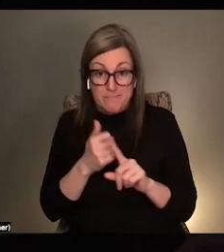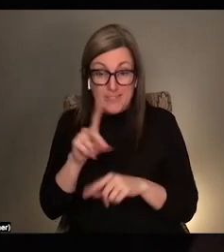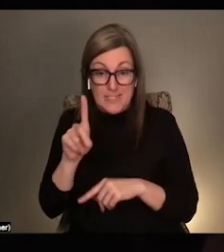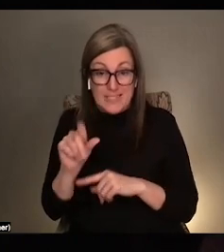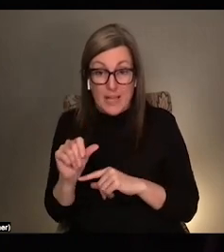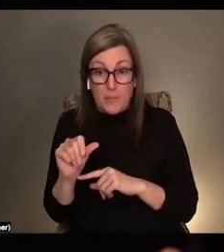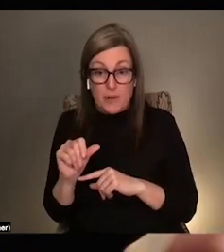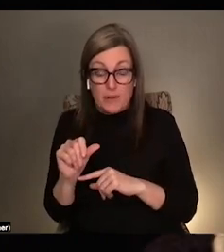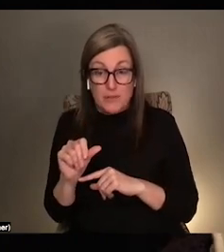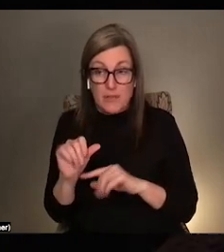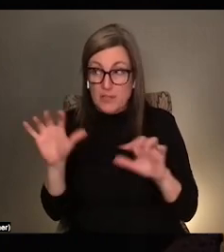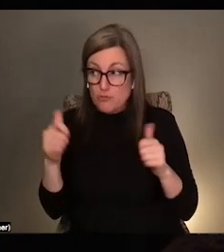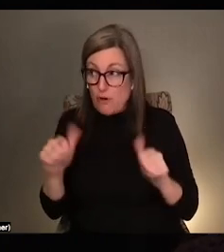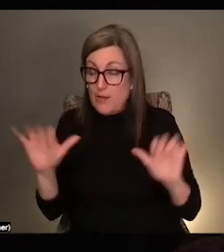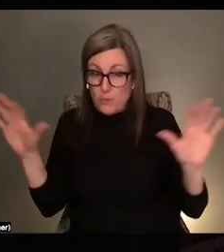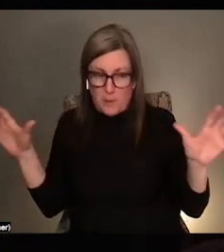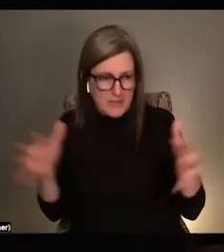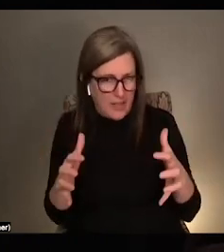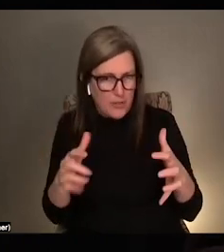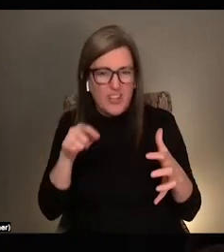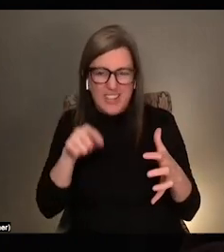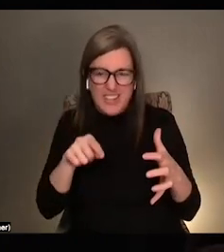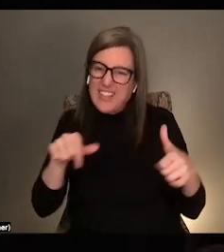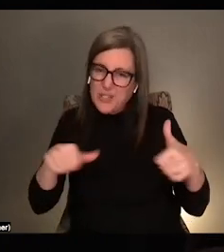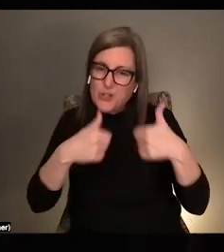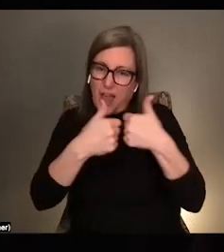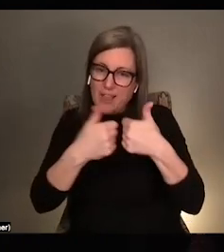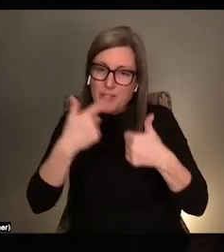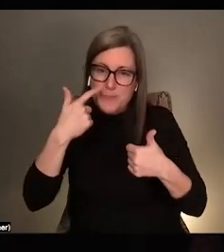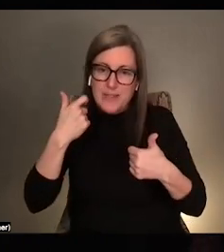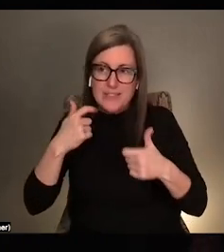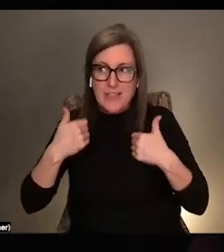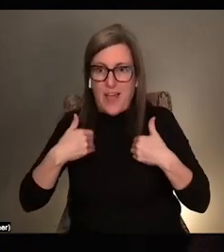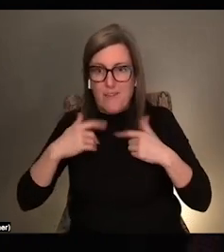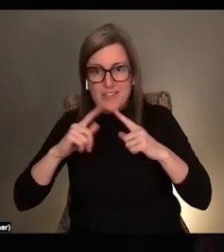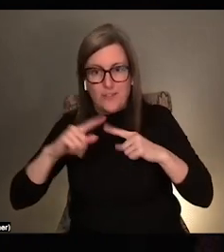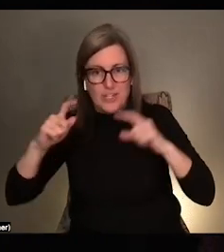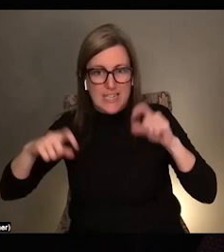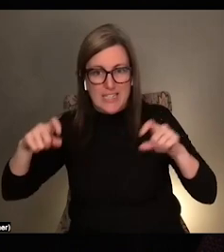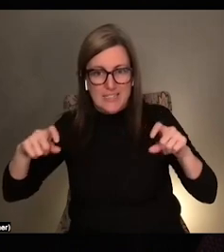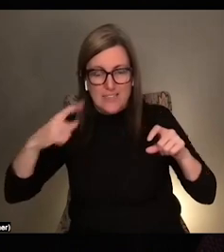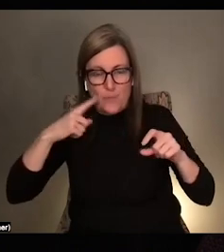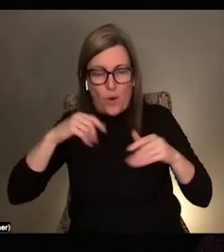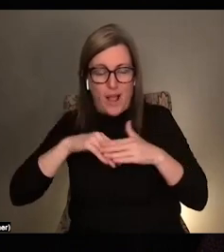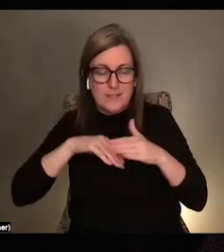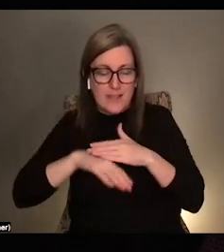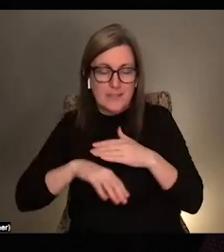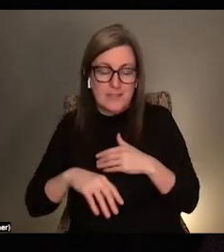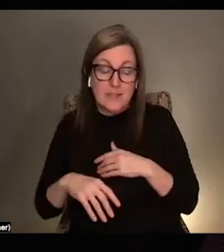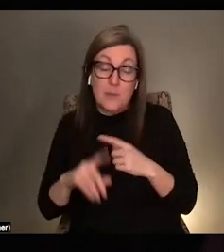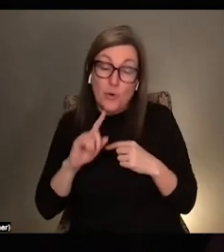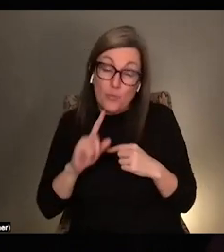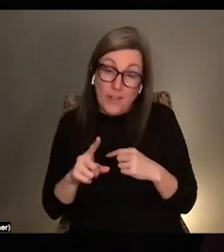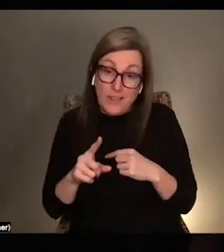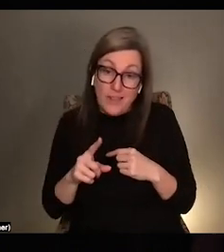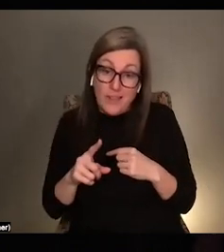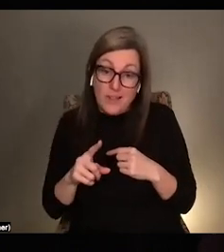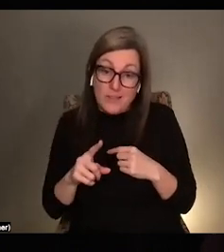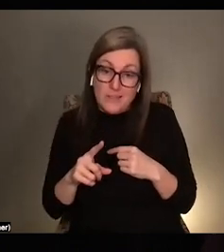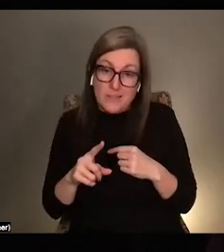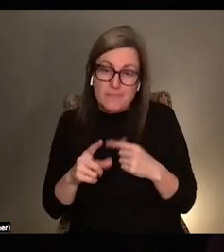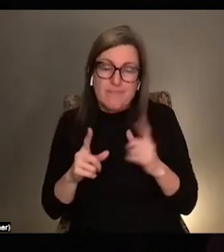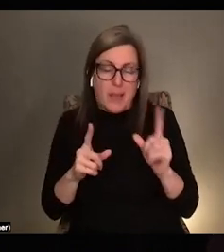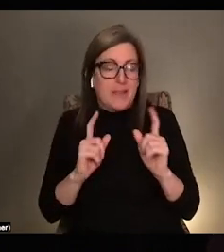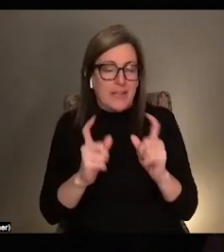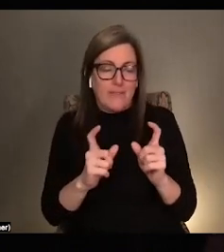it's like really challenging because of these like conflicting kind of access needs. But like at the end of the day, it's like, I'm going to give like a really practical